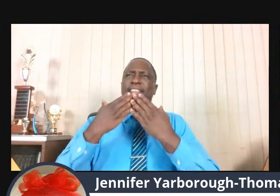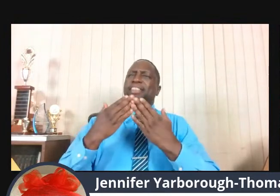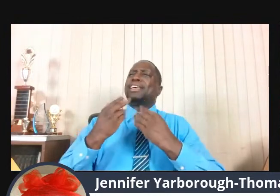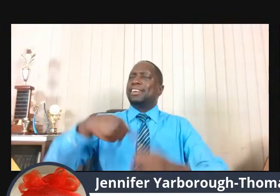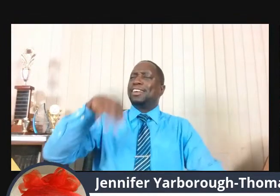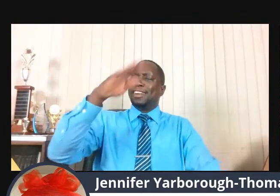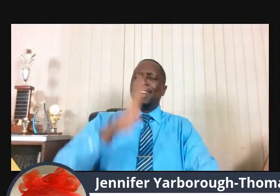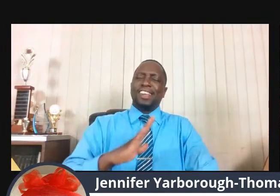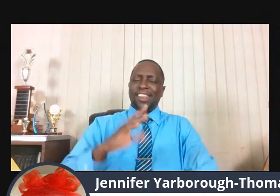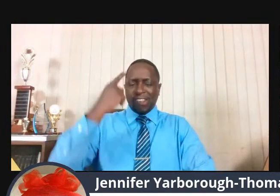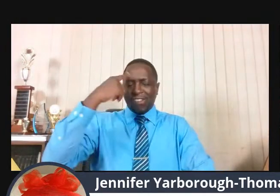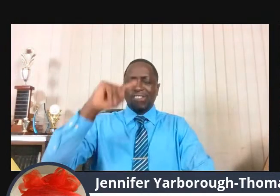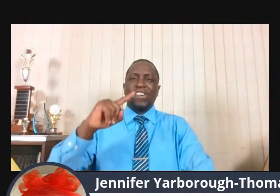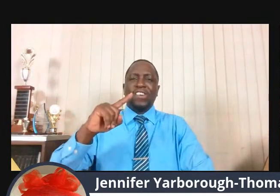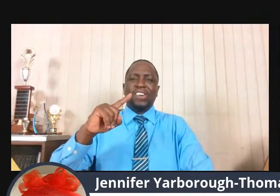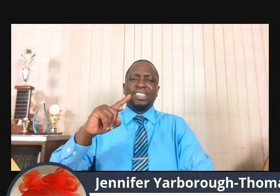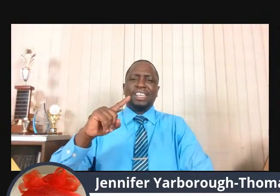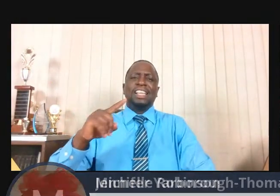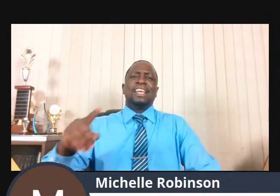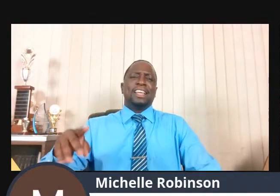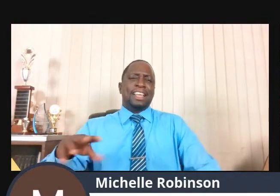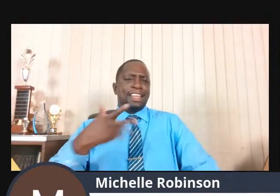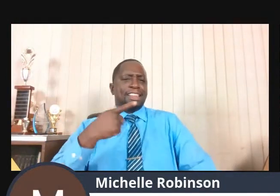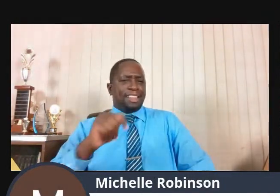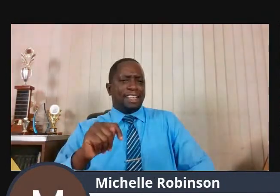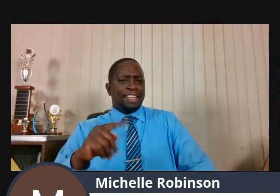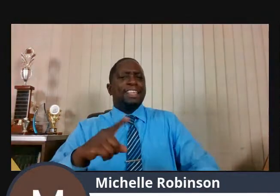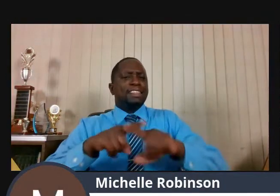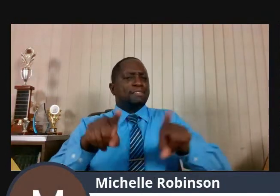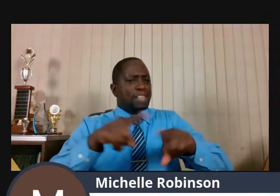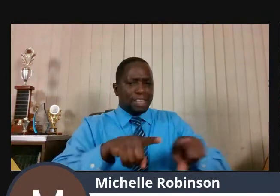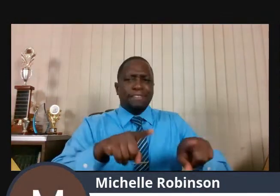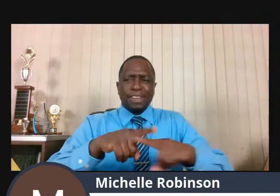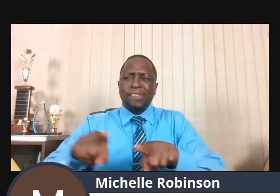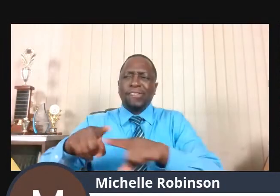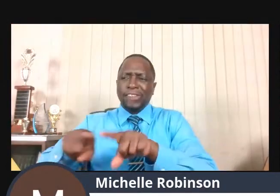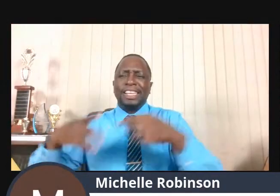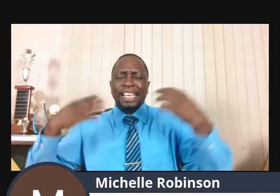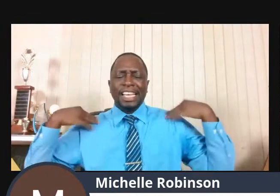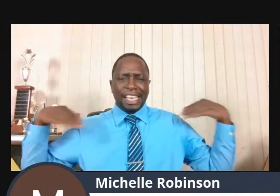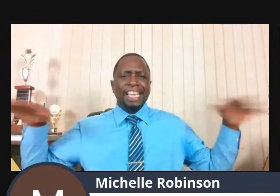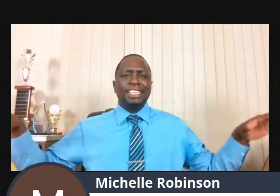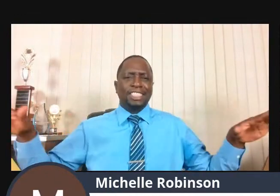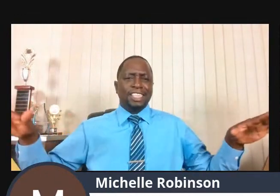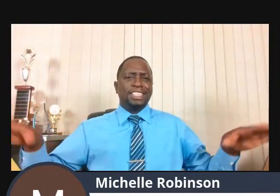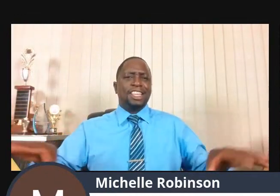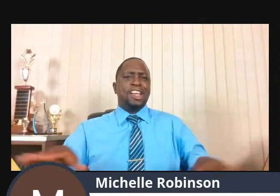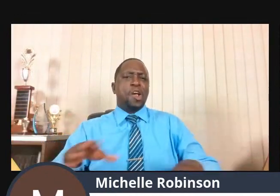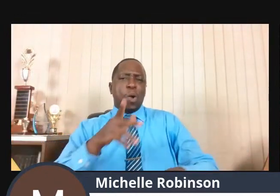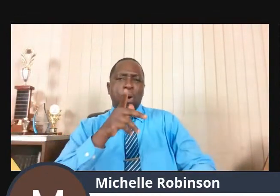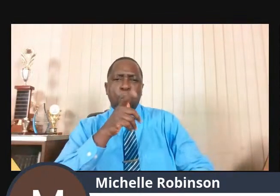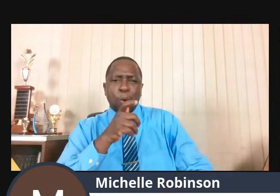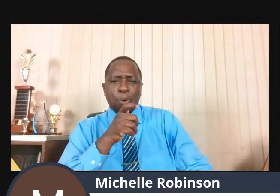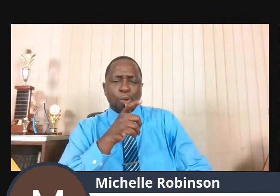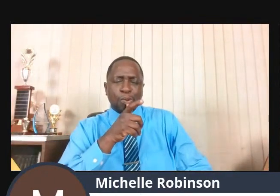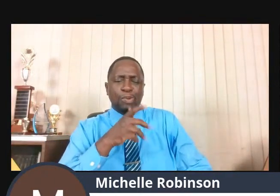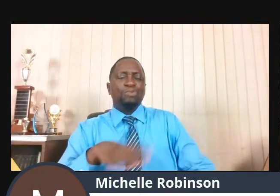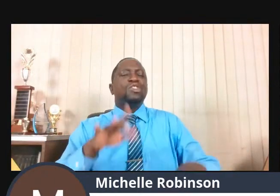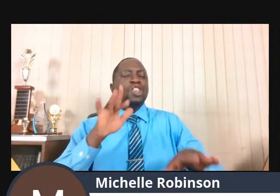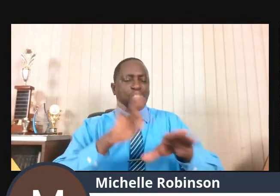for the gentle angels in our lives who touches us and say to us, come and eat.